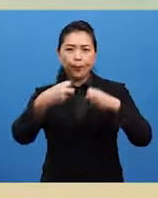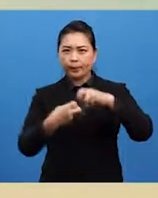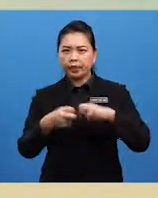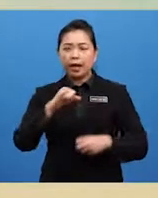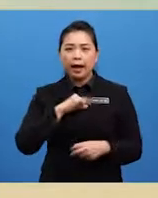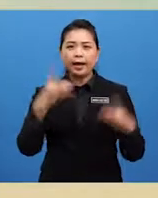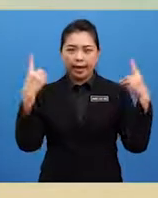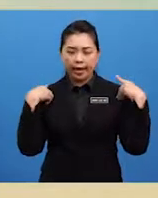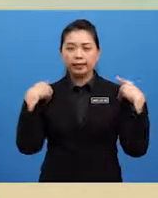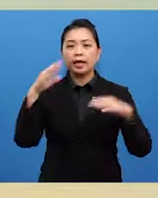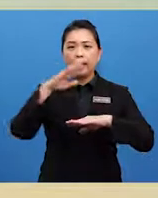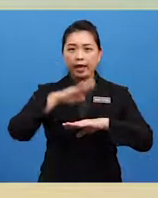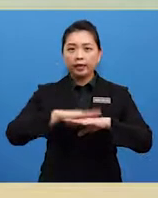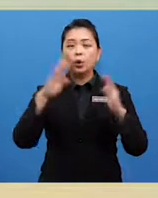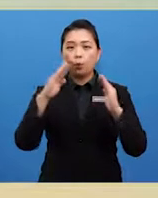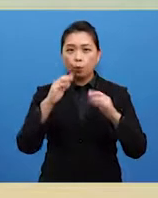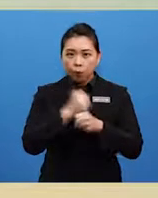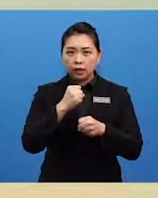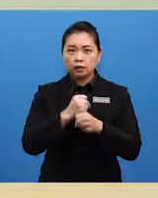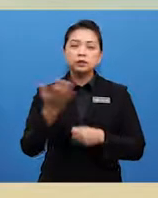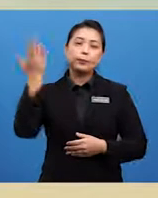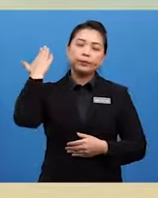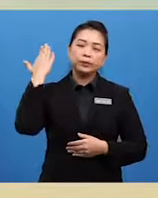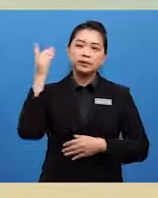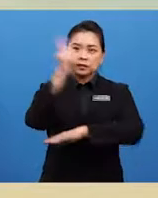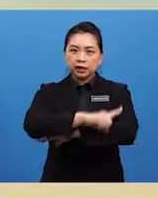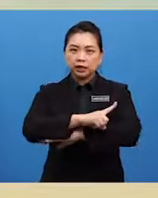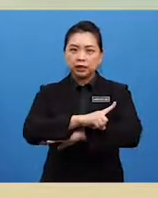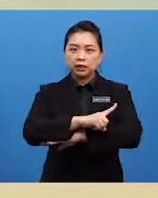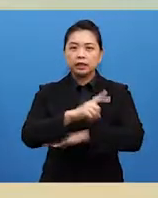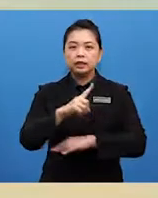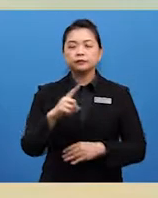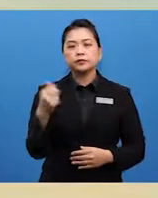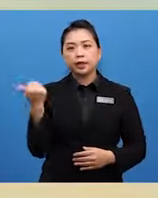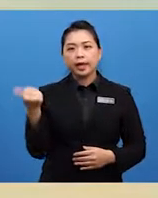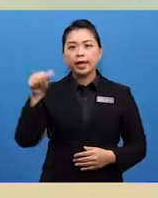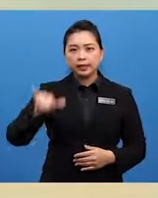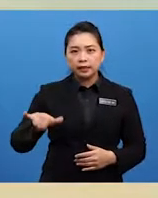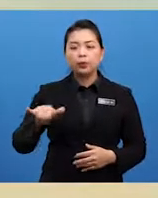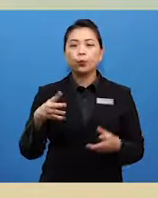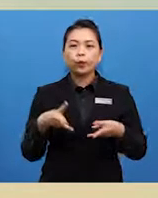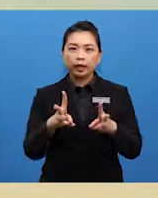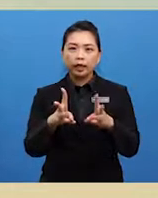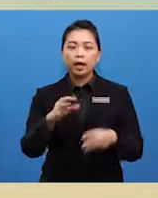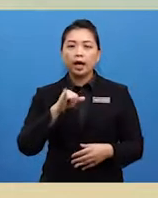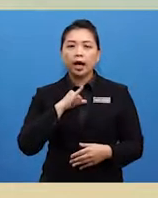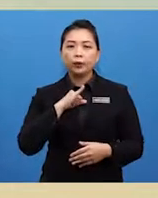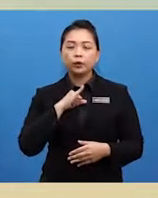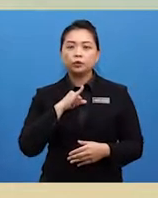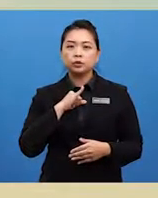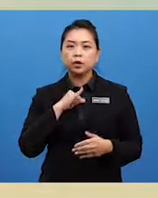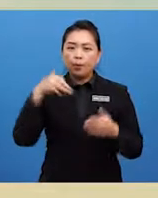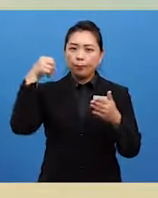had at work the previous day. Anyway, I was approaching a sharp bend